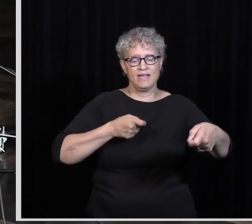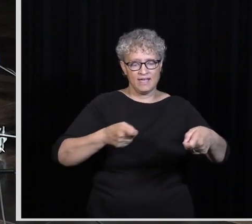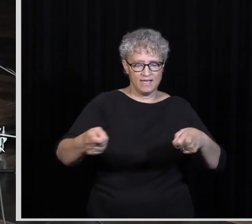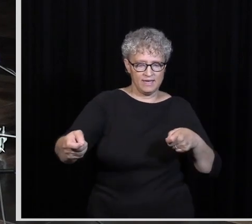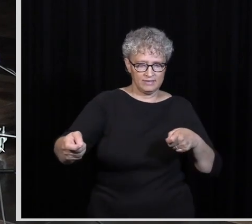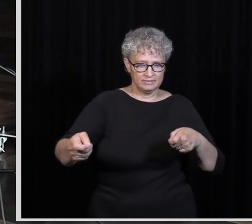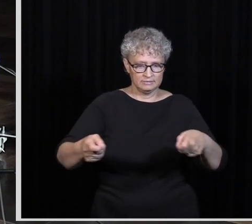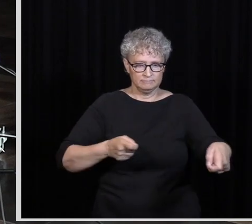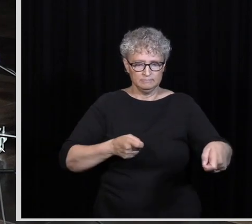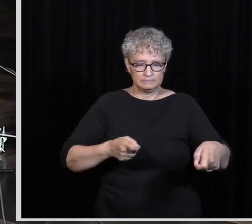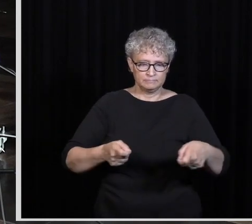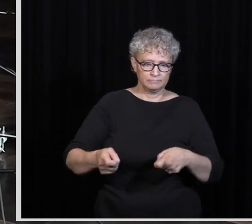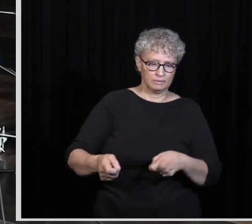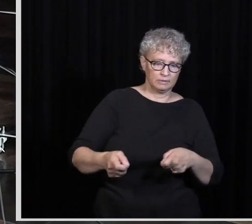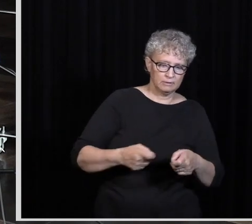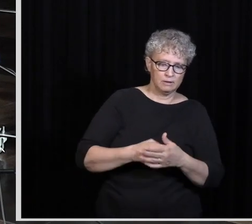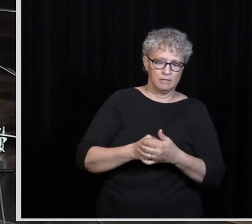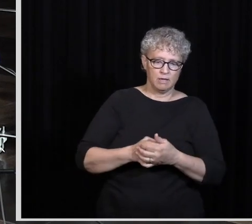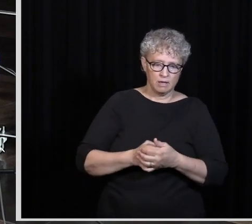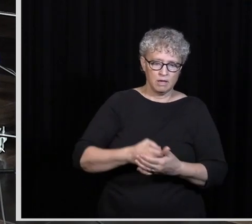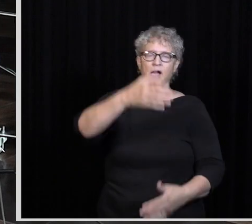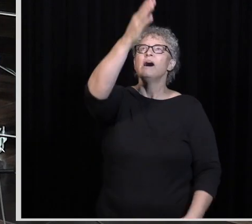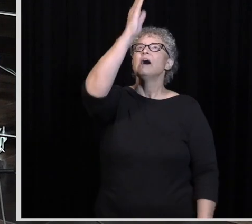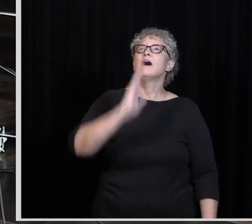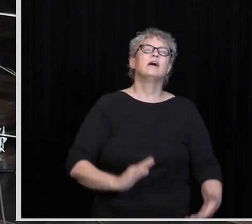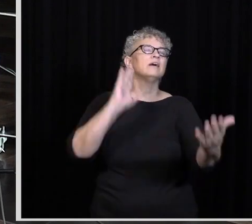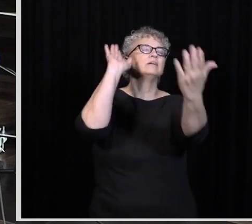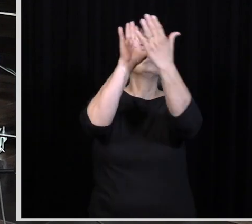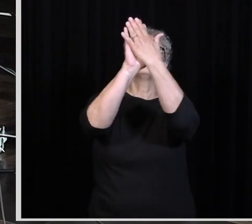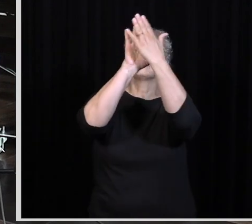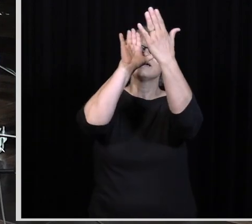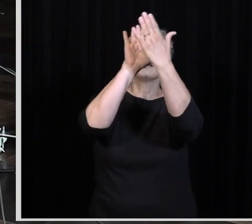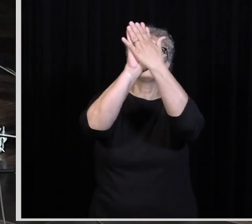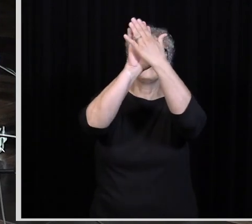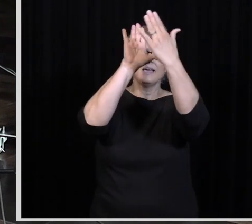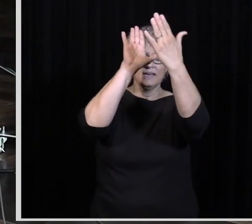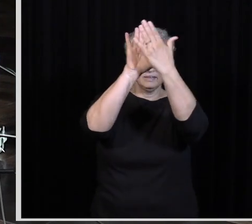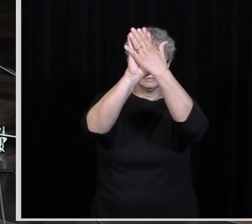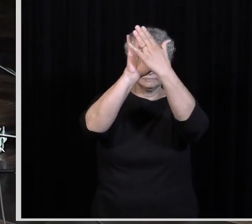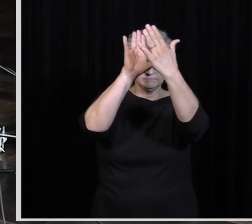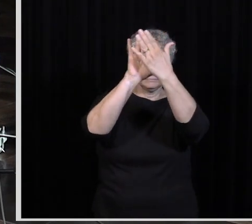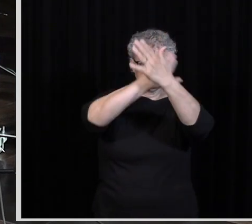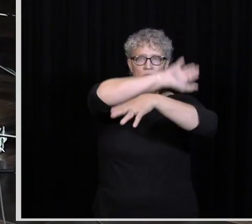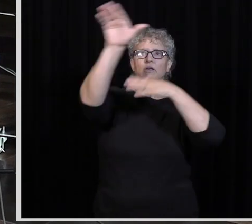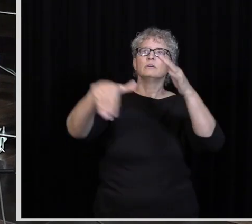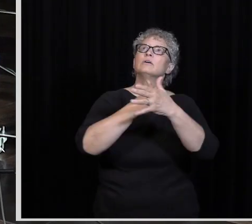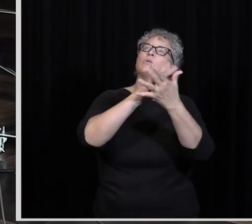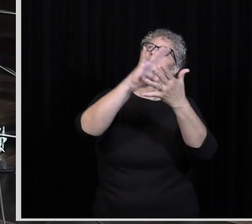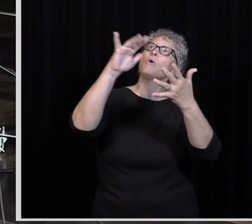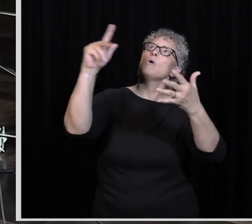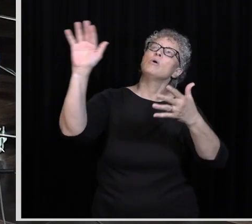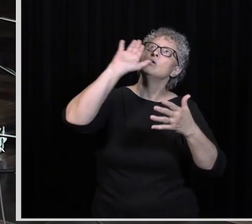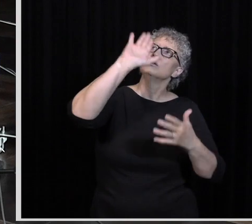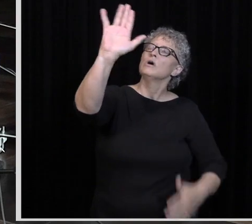God God Praise God Be Praise All The